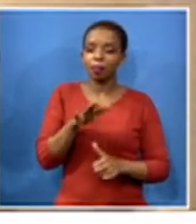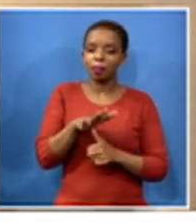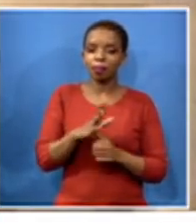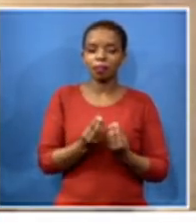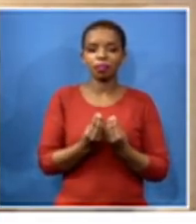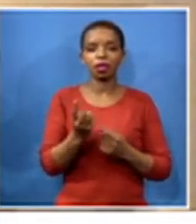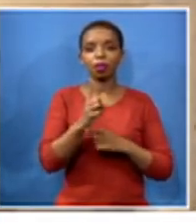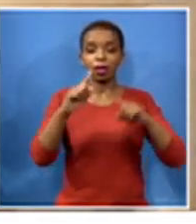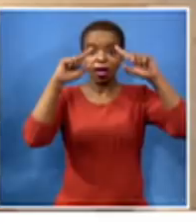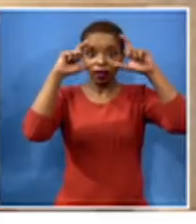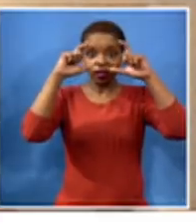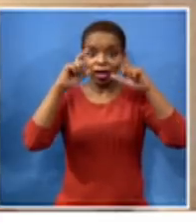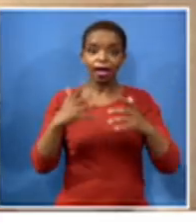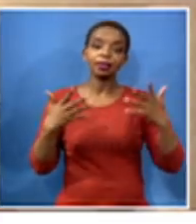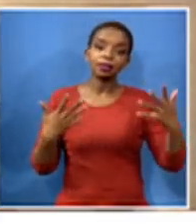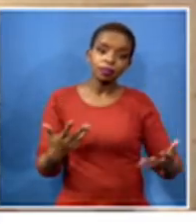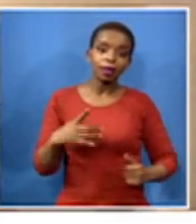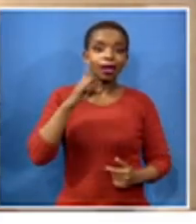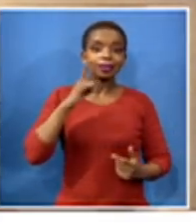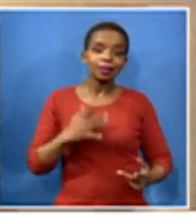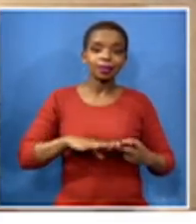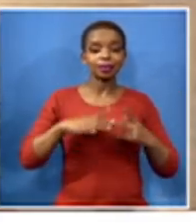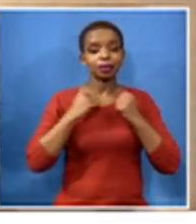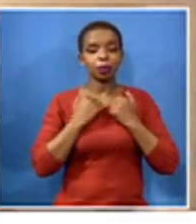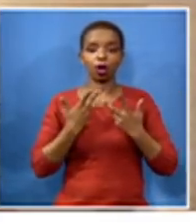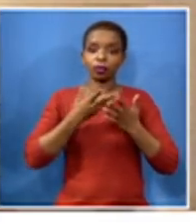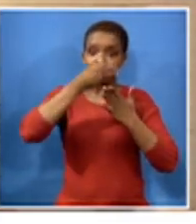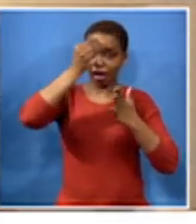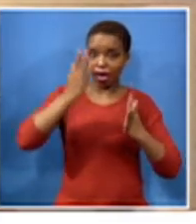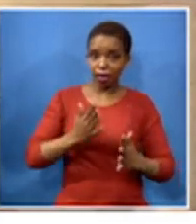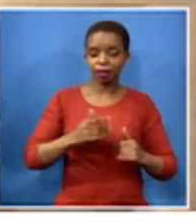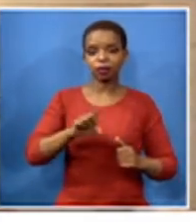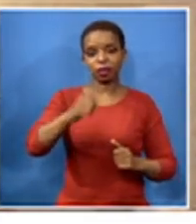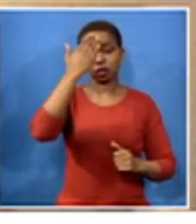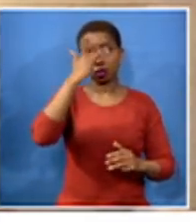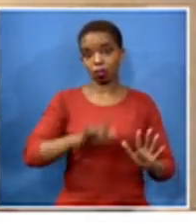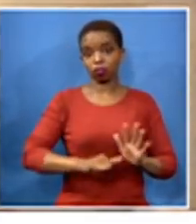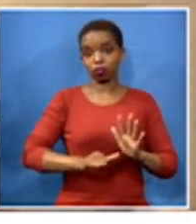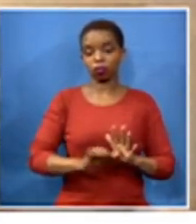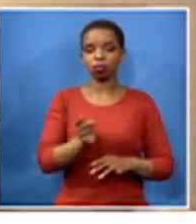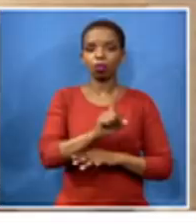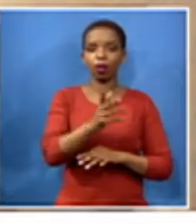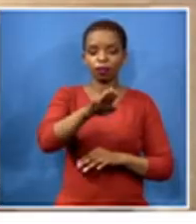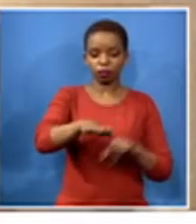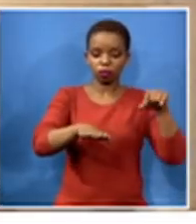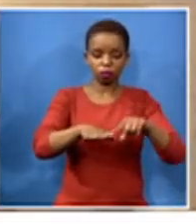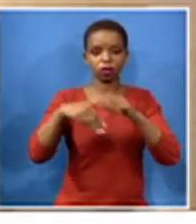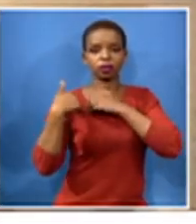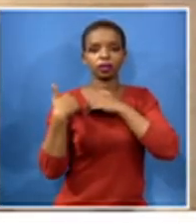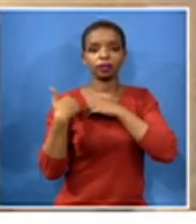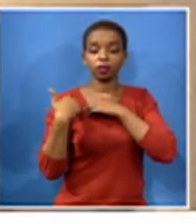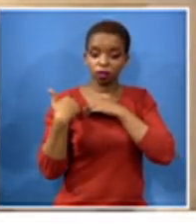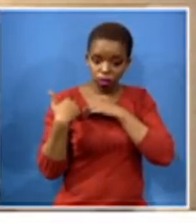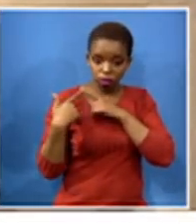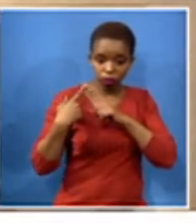teachers parents learners know what is essential for your children's safety take it up with the department